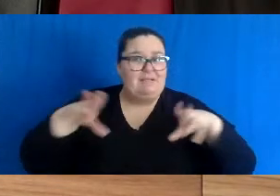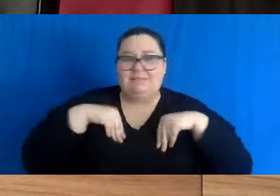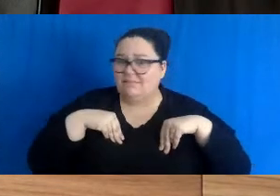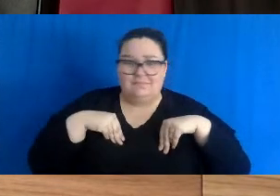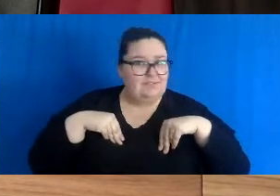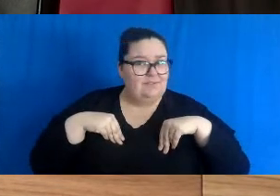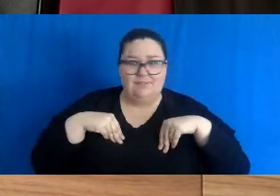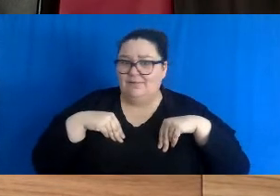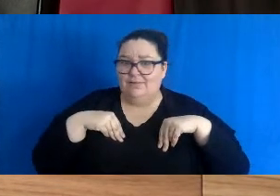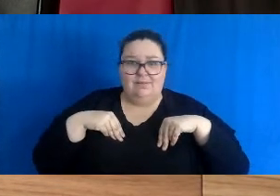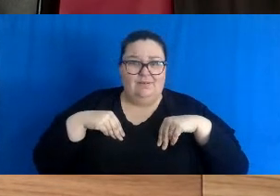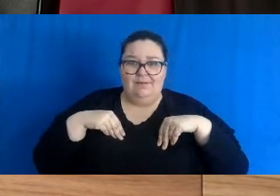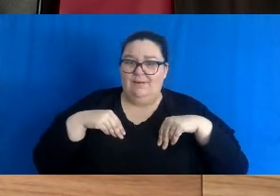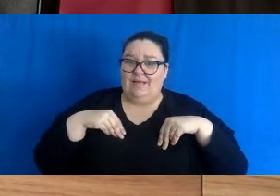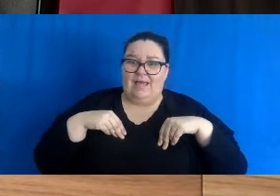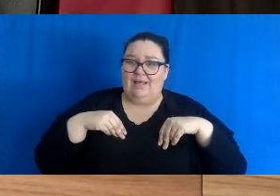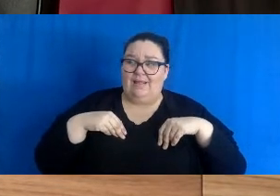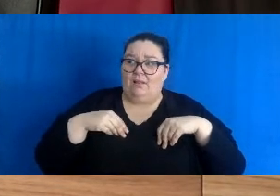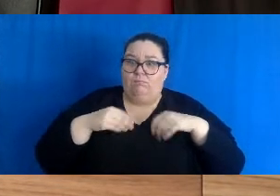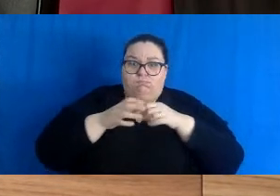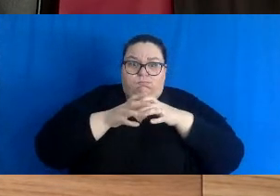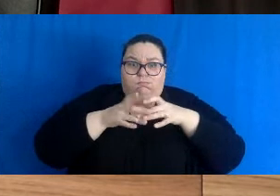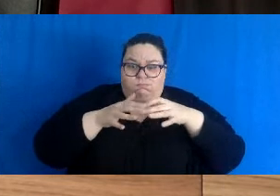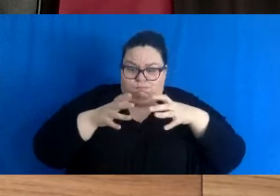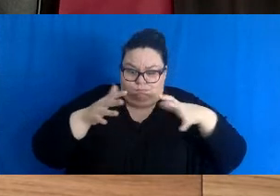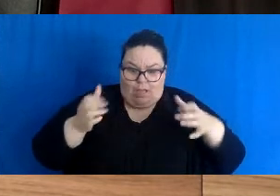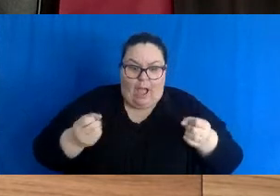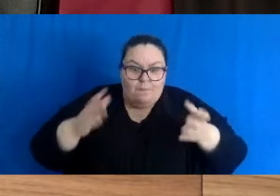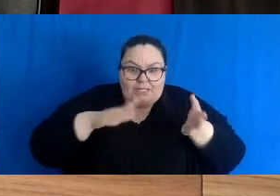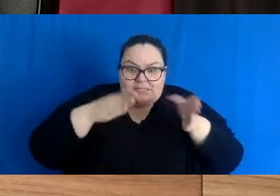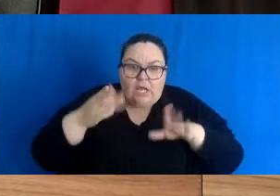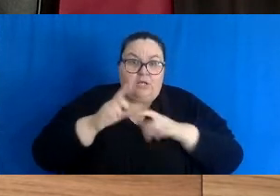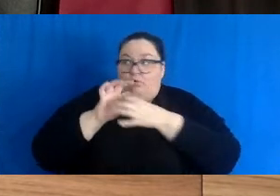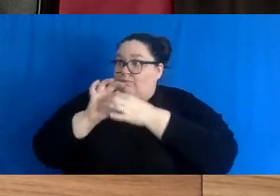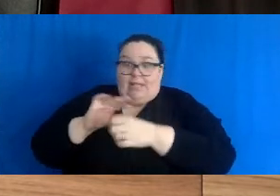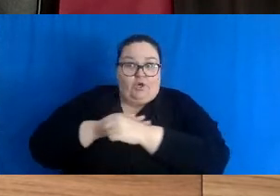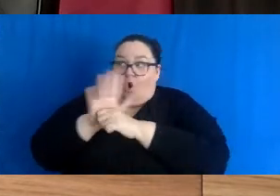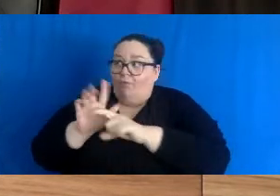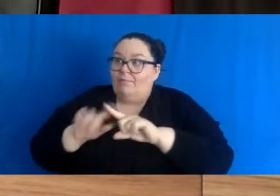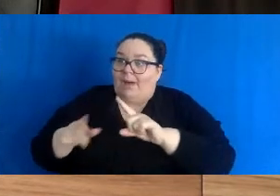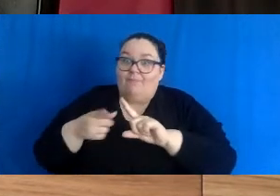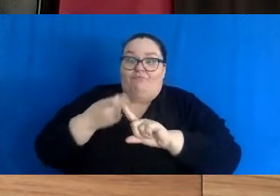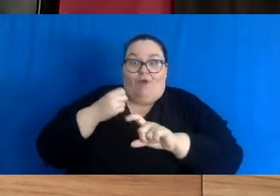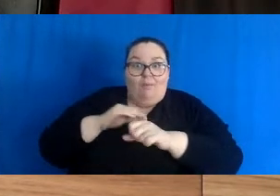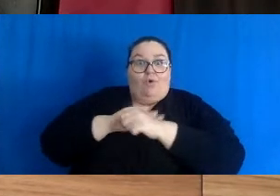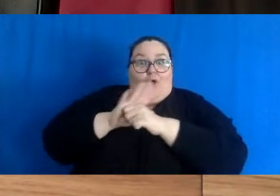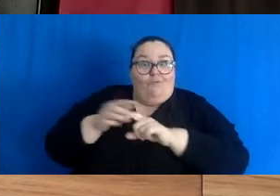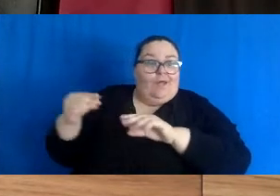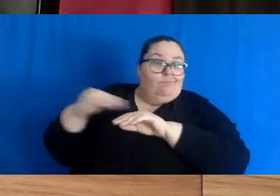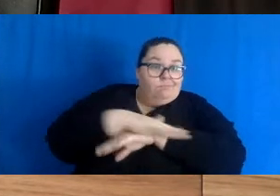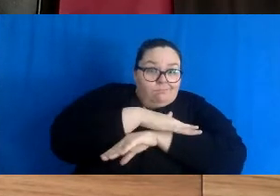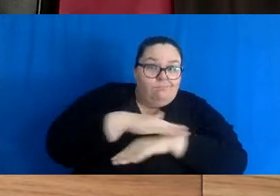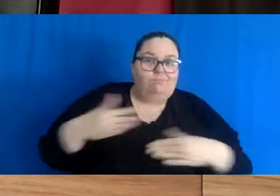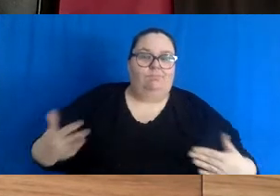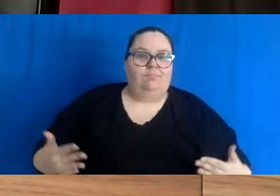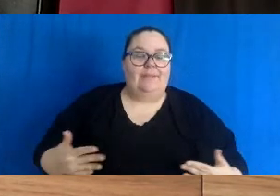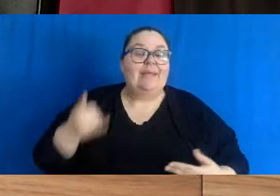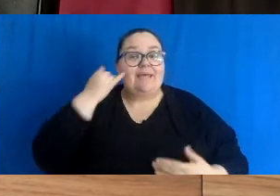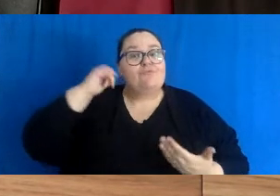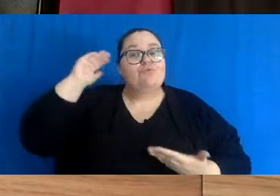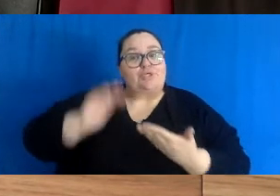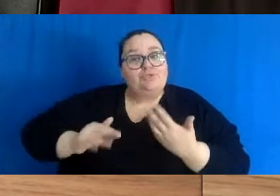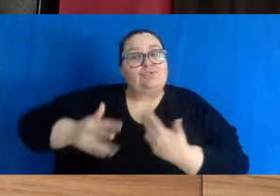want to see that grow in the succeeding weeks. And give us two weeks of your best effort at reducing contact, we can make a difference. And we